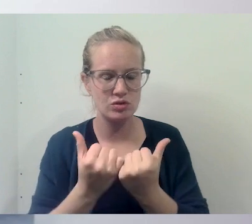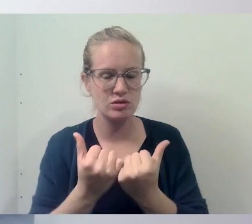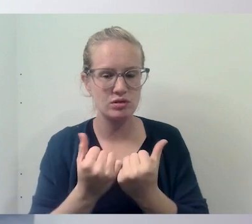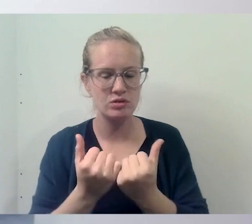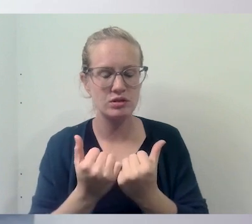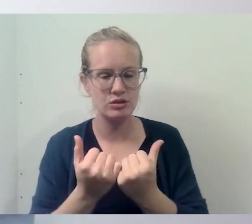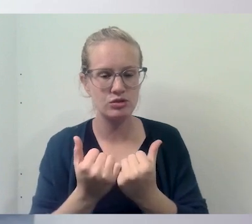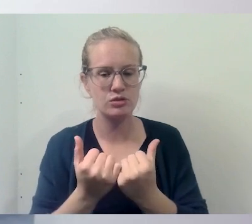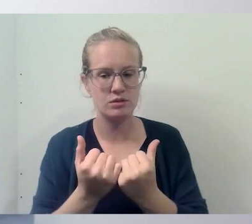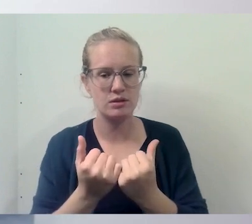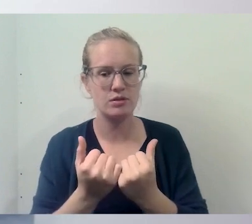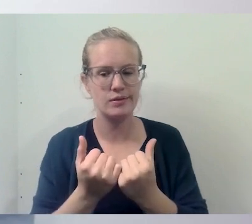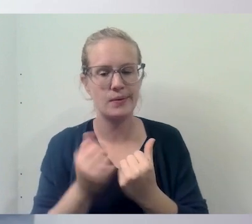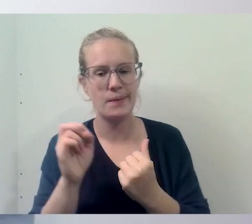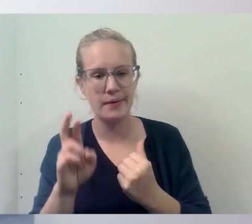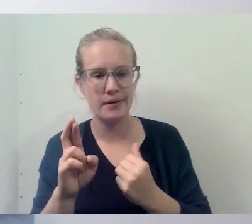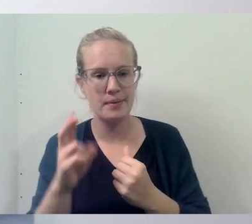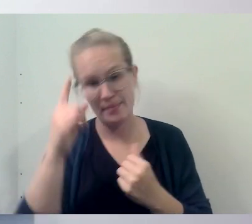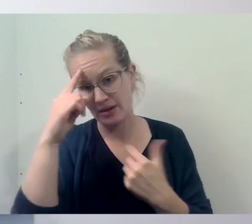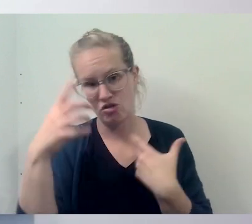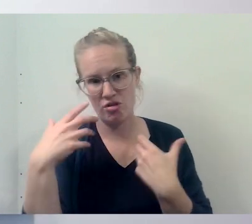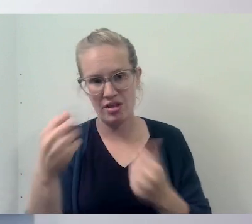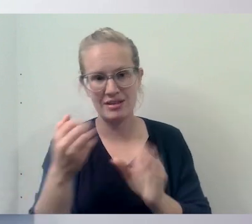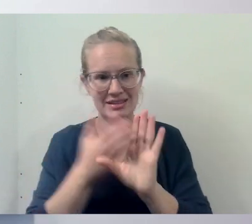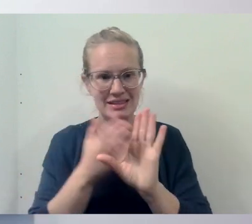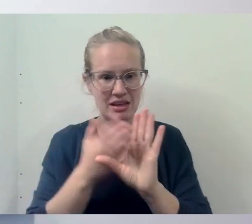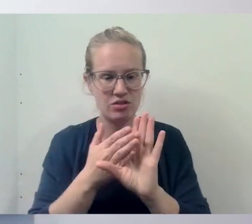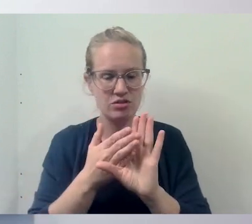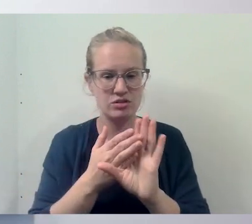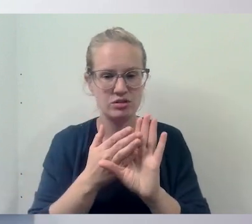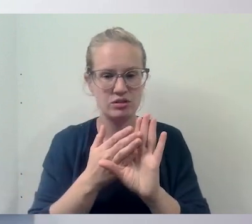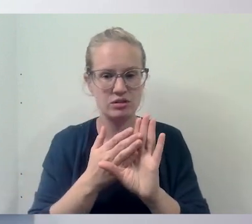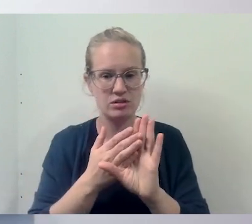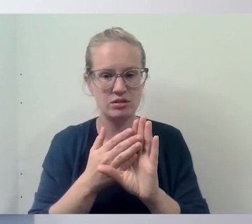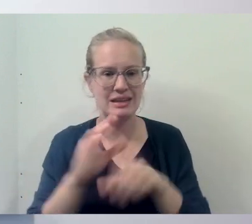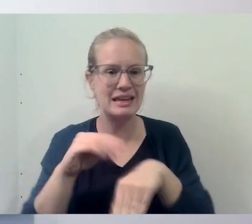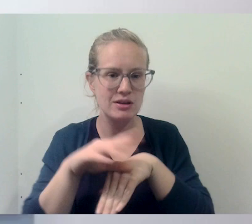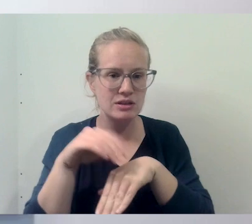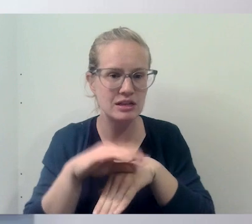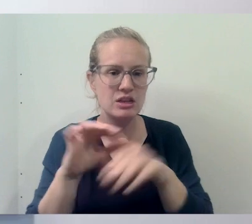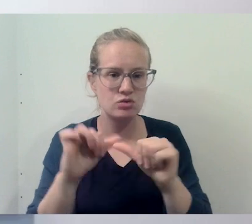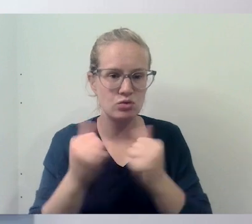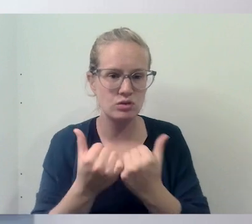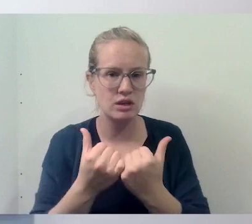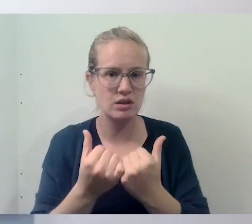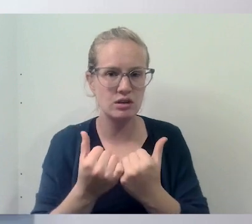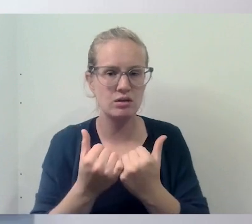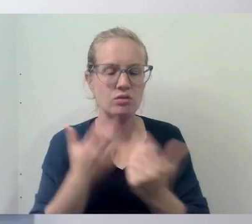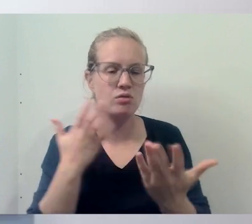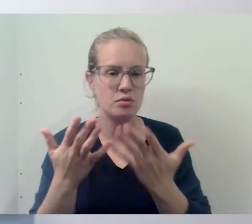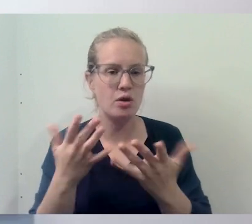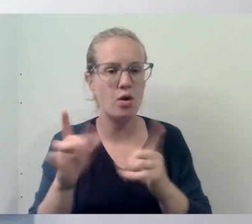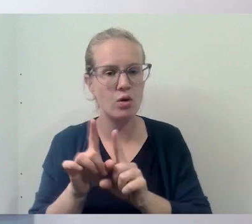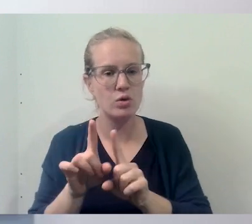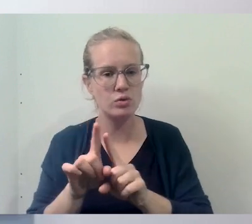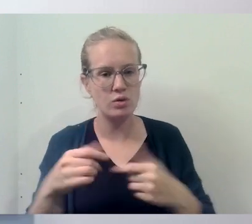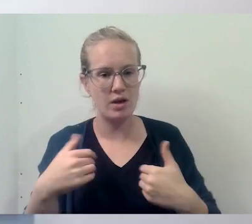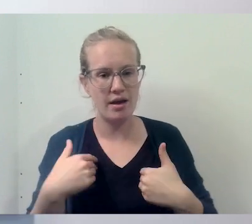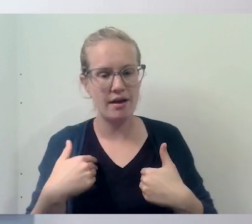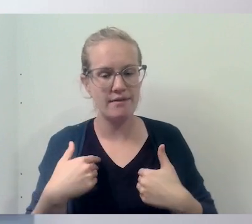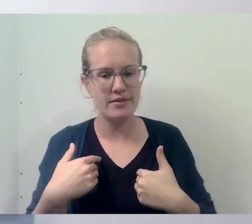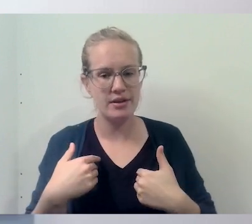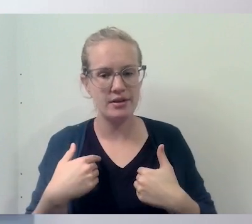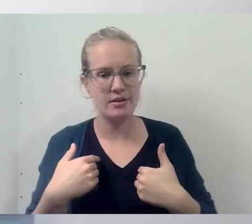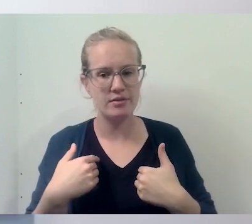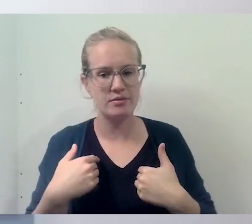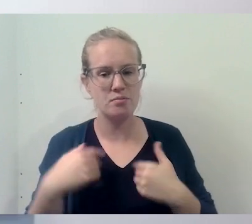psychological associations or mental health, psychological, uh, counseling associations, uh, may also have, um,